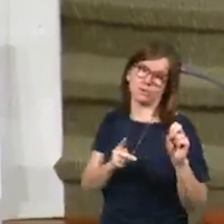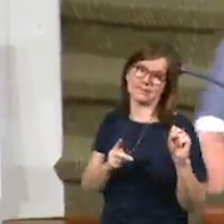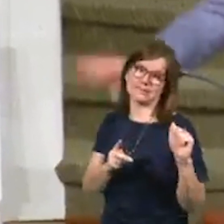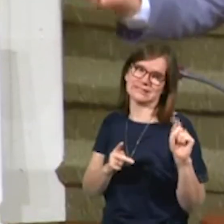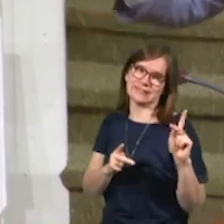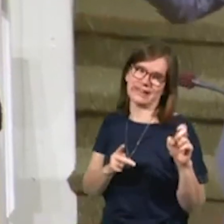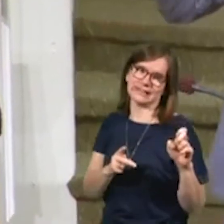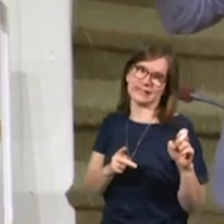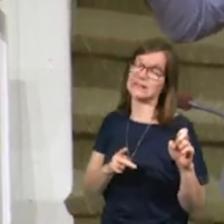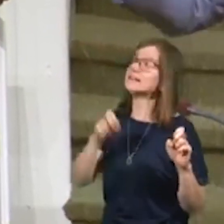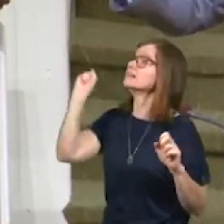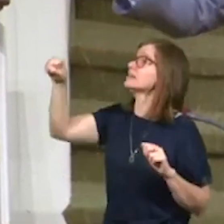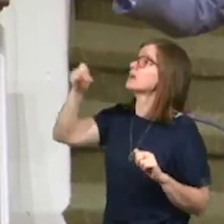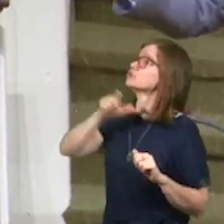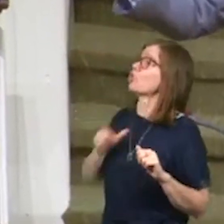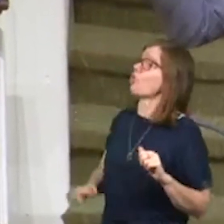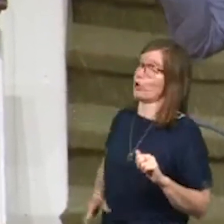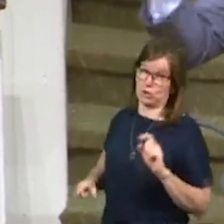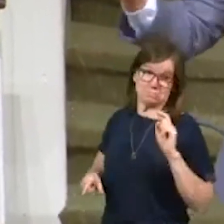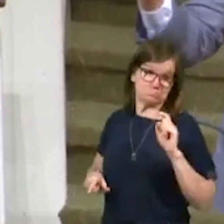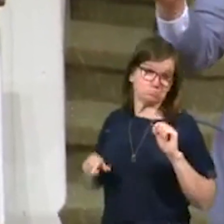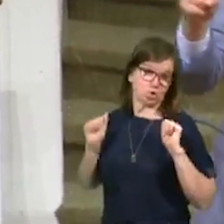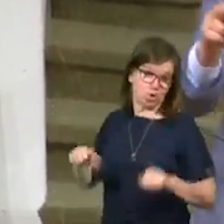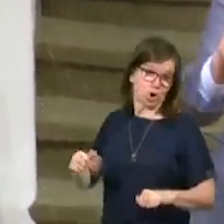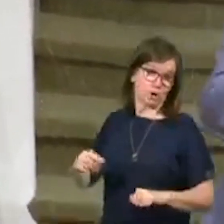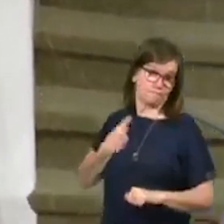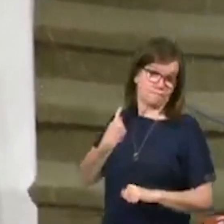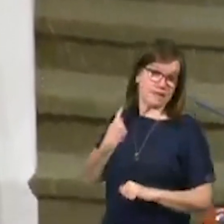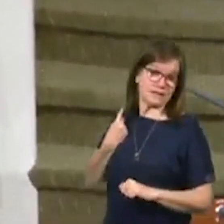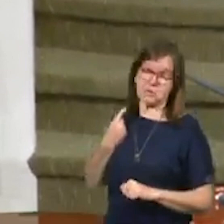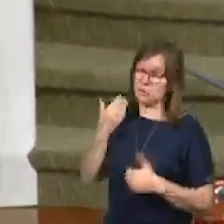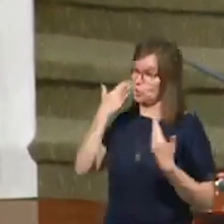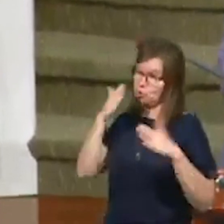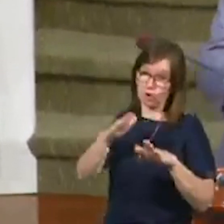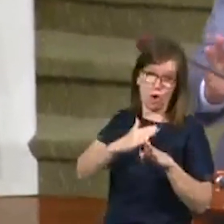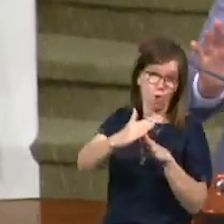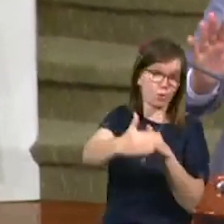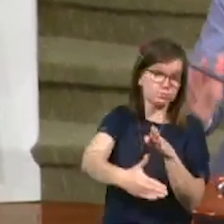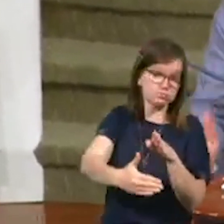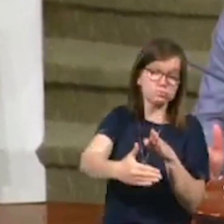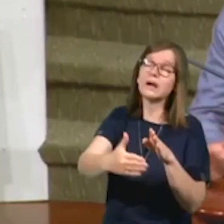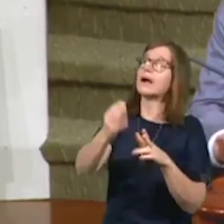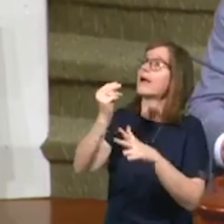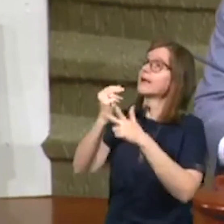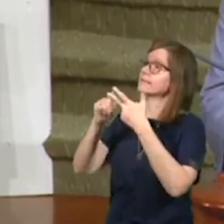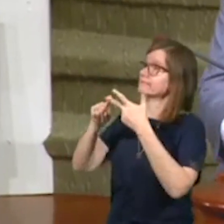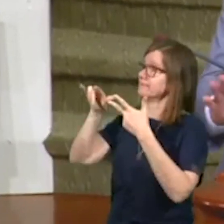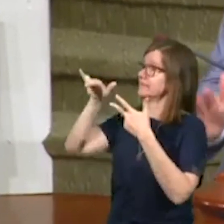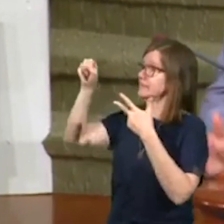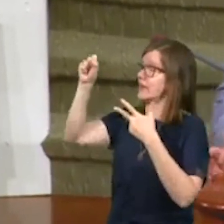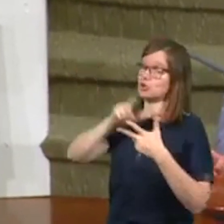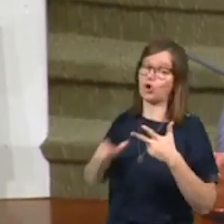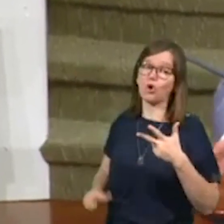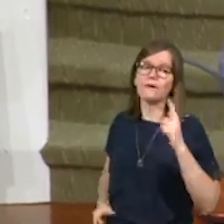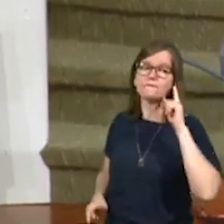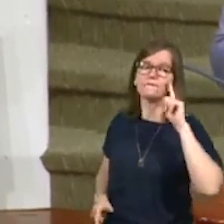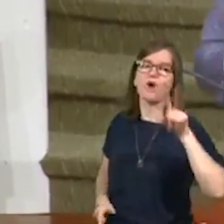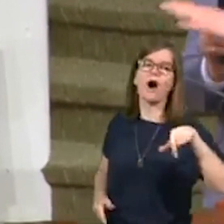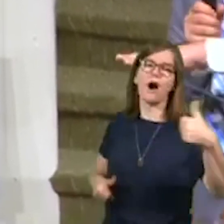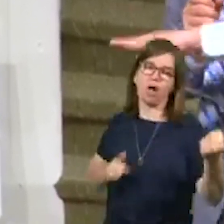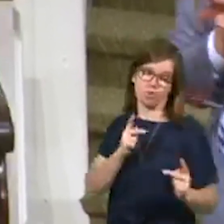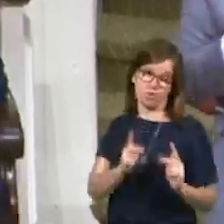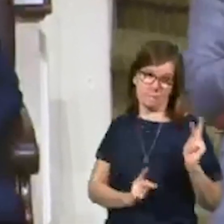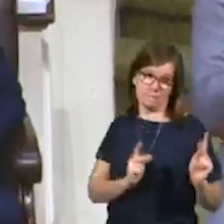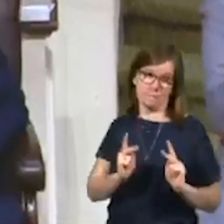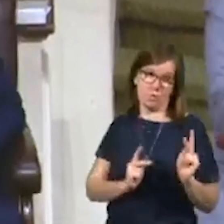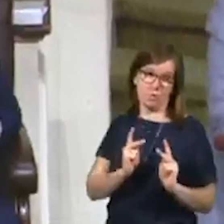Say yes, Lord, when you have reason to be offended. Yes, Lord, when you do not know the outcome. And finally, yes, Lord, for the sake of others. In